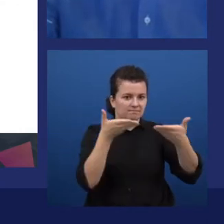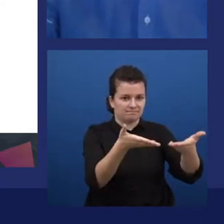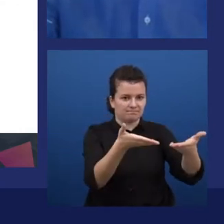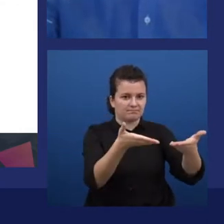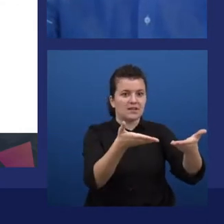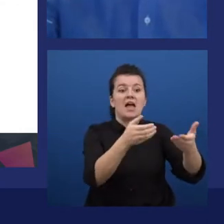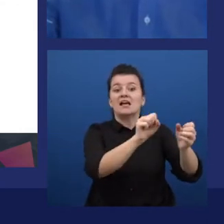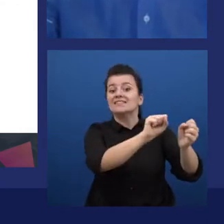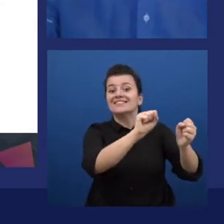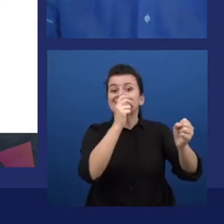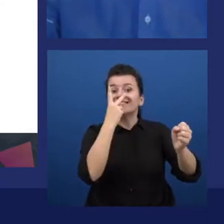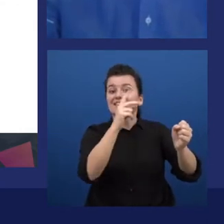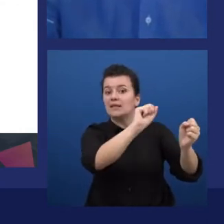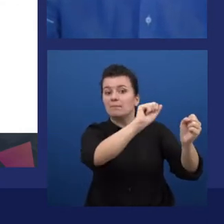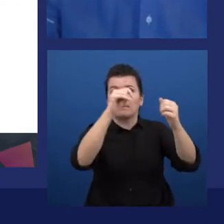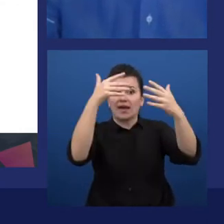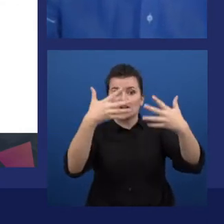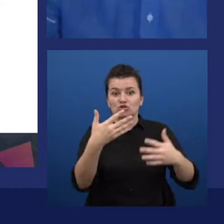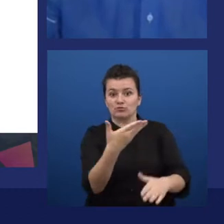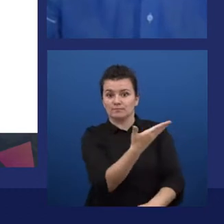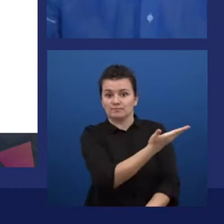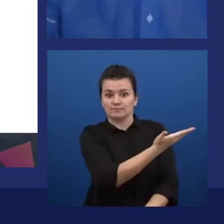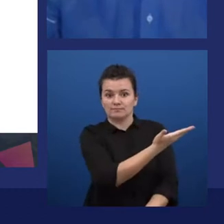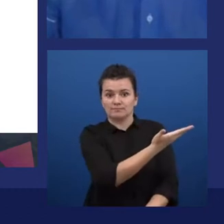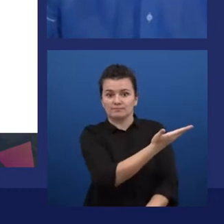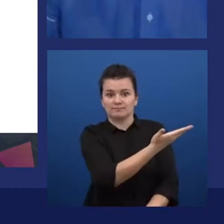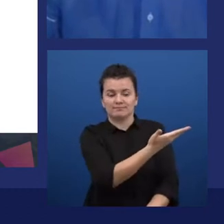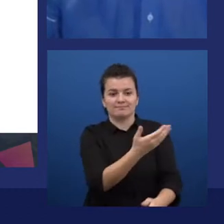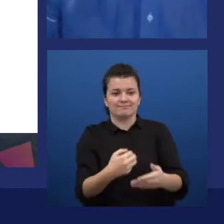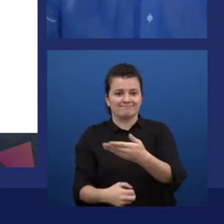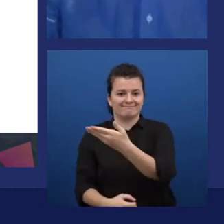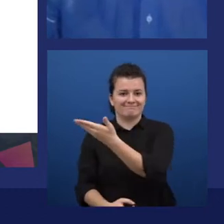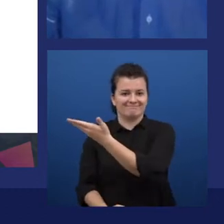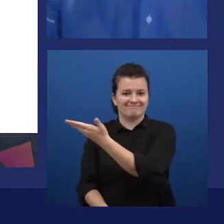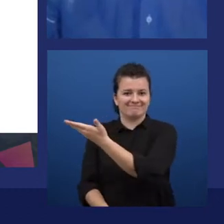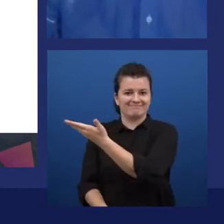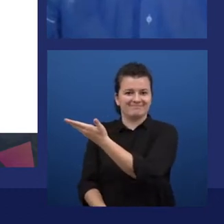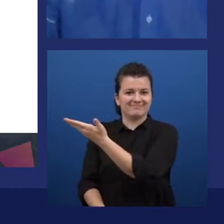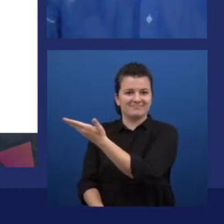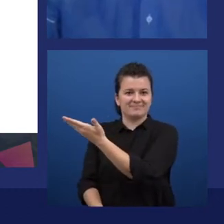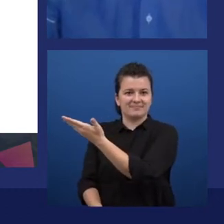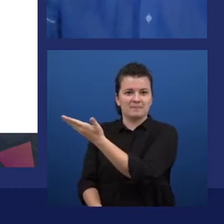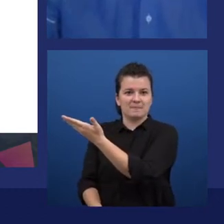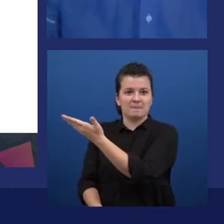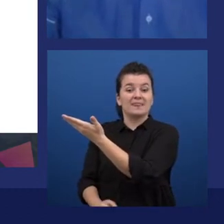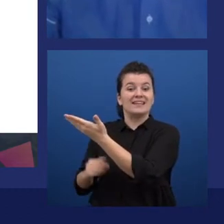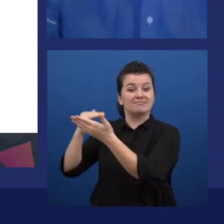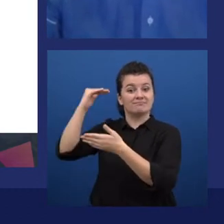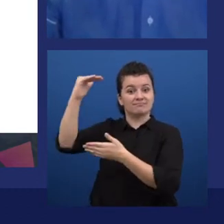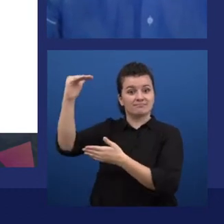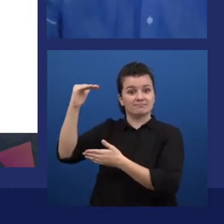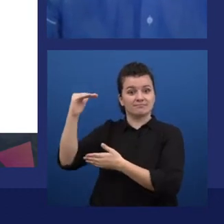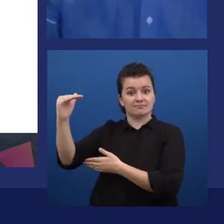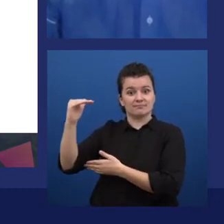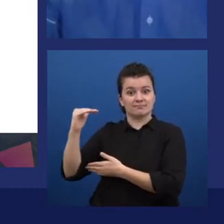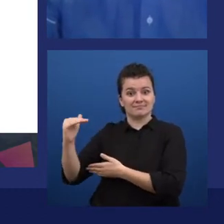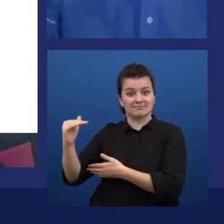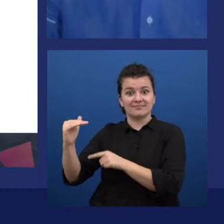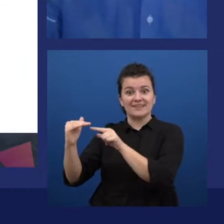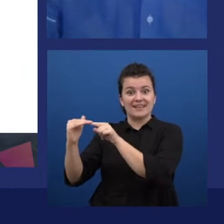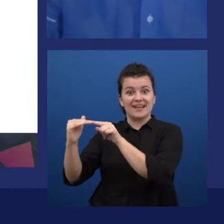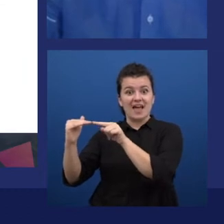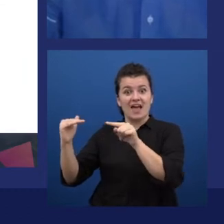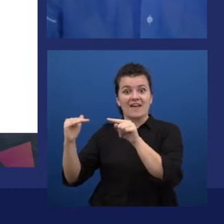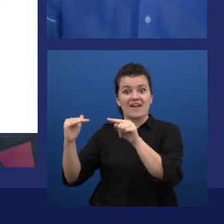here where you can see all the different services that are available. So decision, language, speech, vision in the one that I'm after,